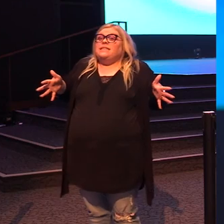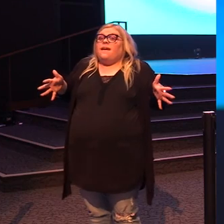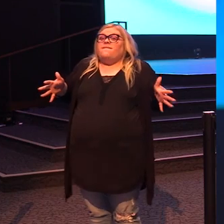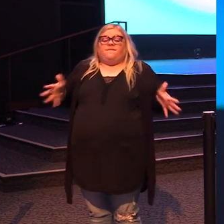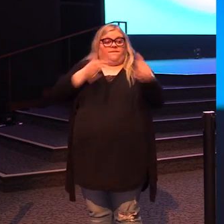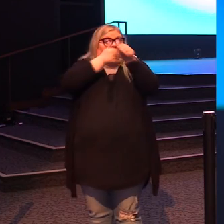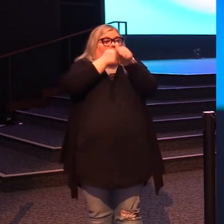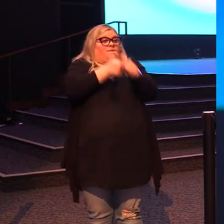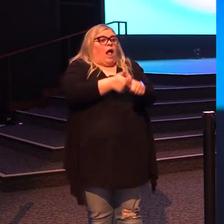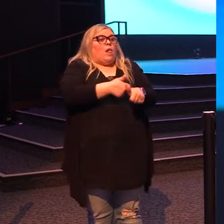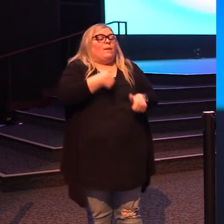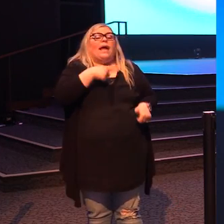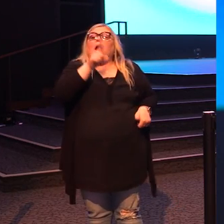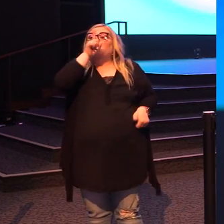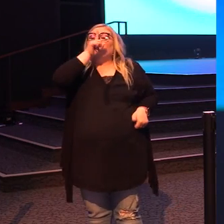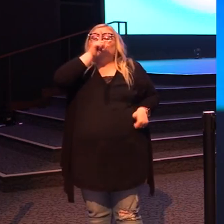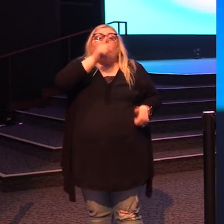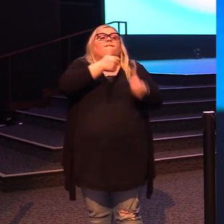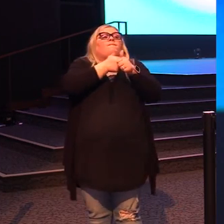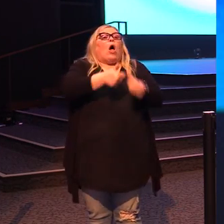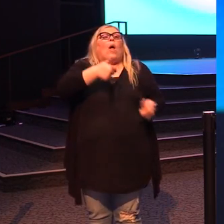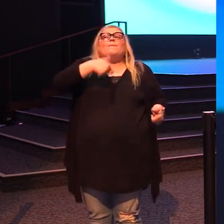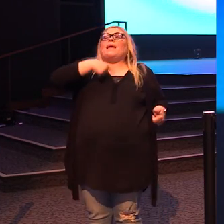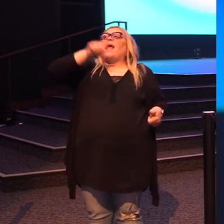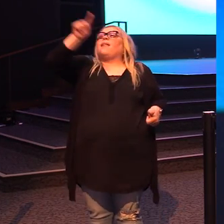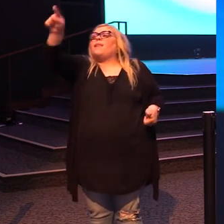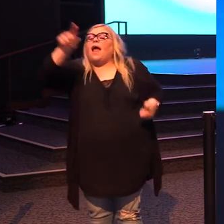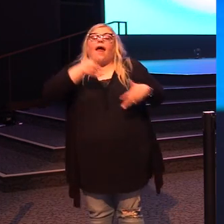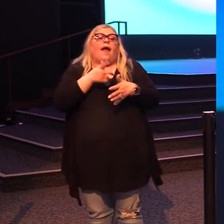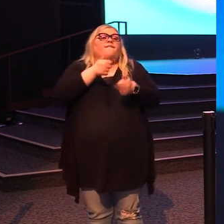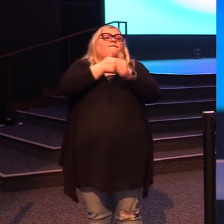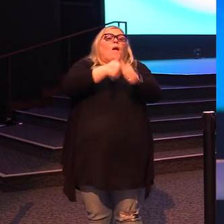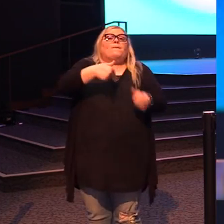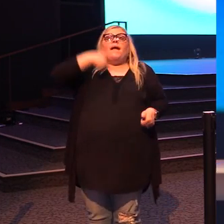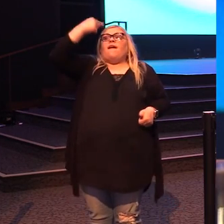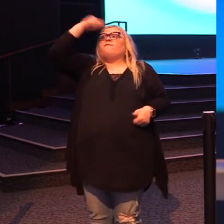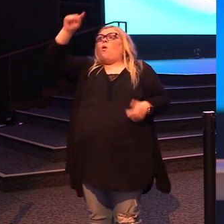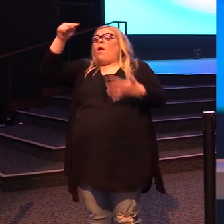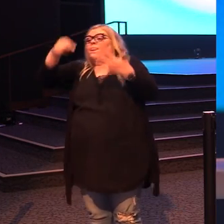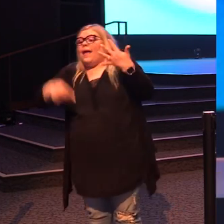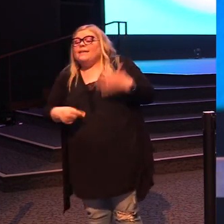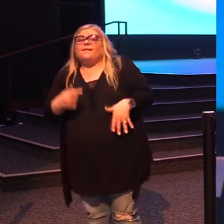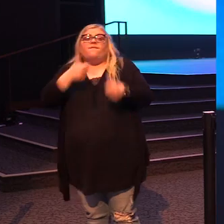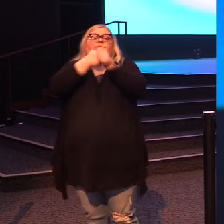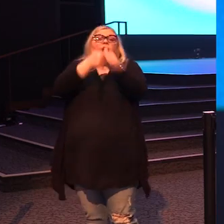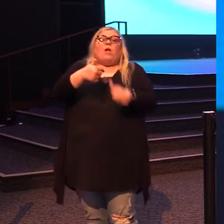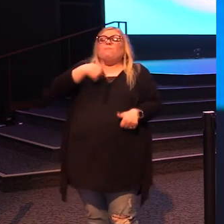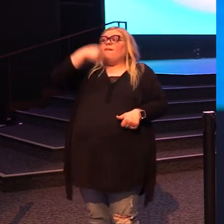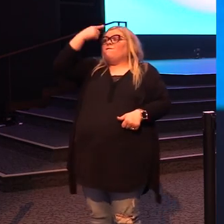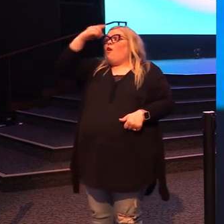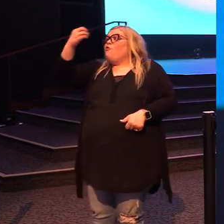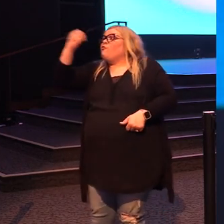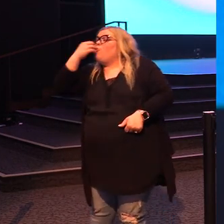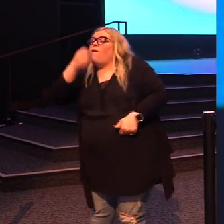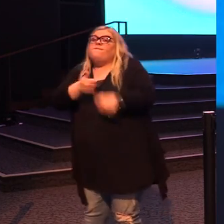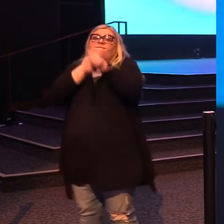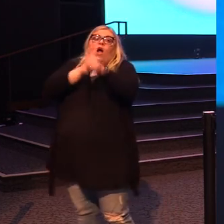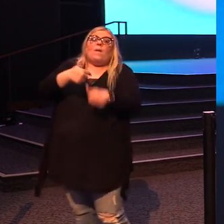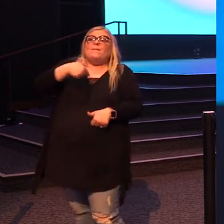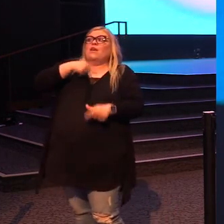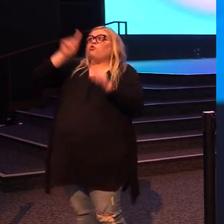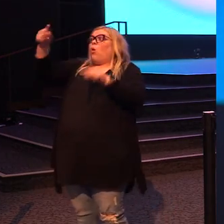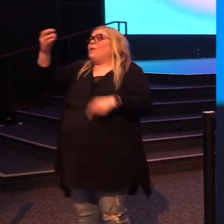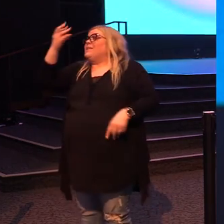He doesn't say where to. He doesn't say this is what's going to happen. He doesn't say this is where we're going to eat. This is where we're going to sleep.